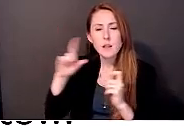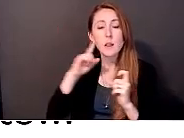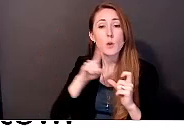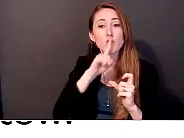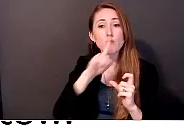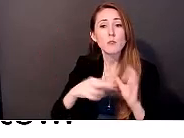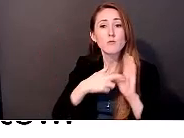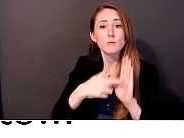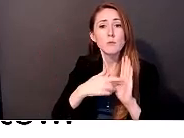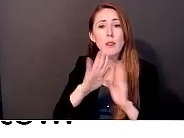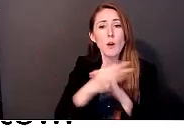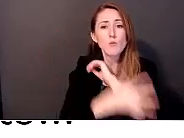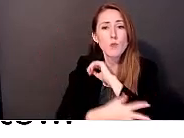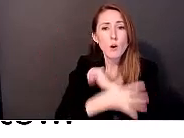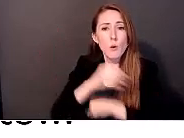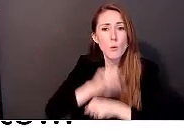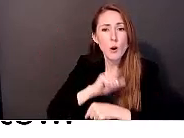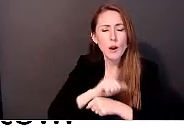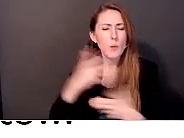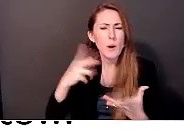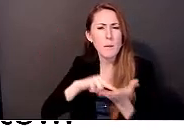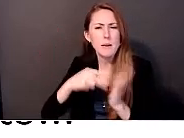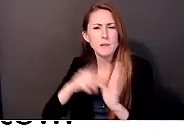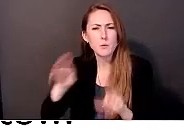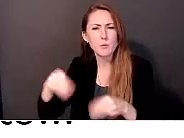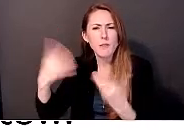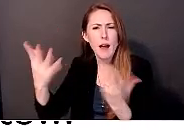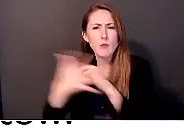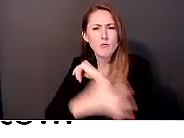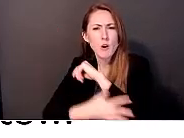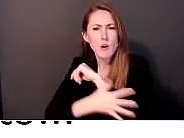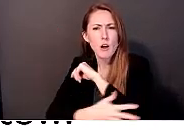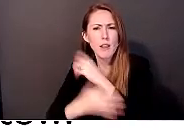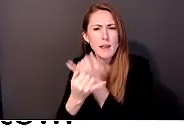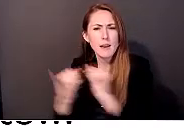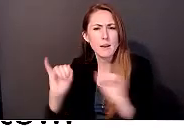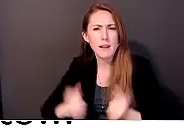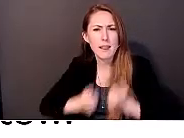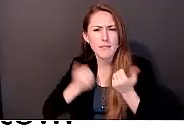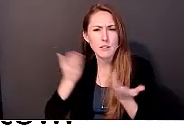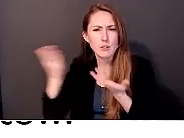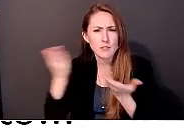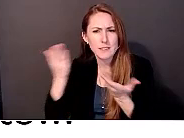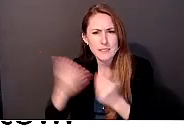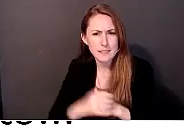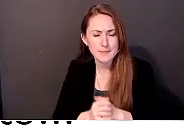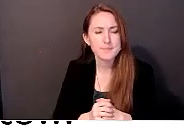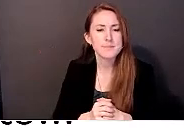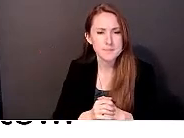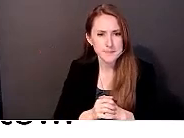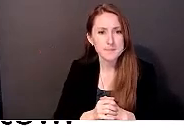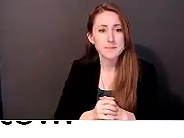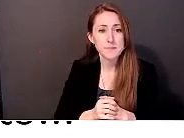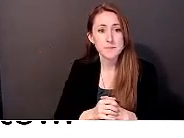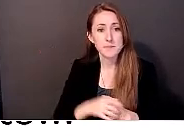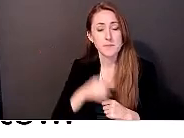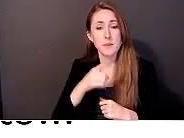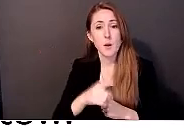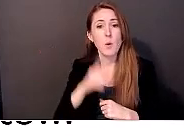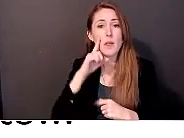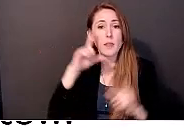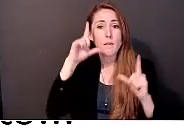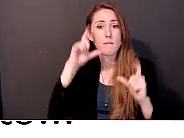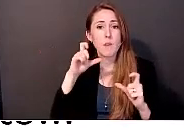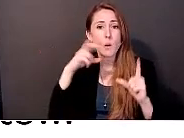it means to provide rural independent living services. Um, and so in the PhotoVoice process